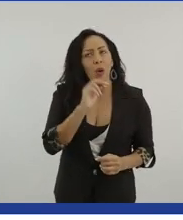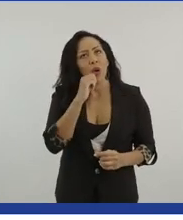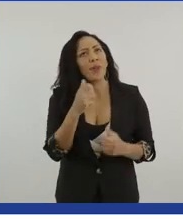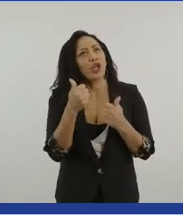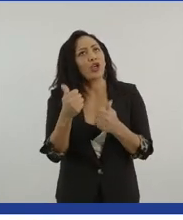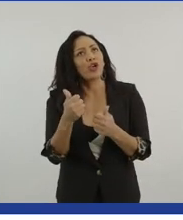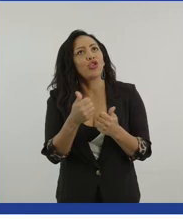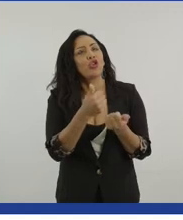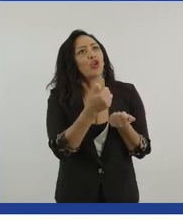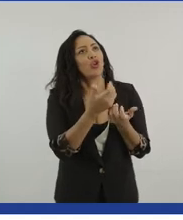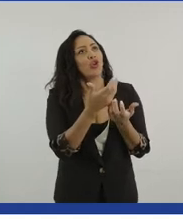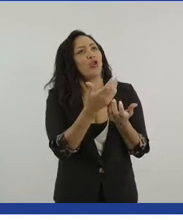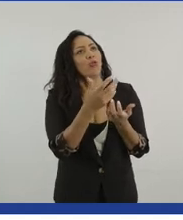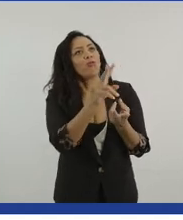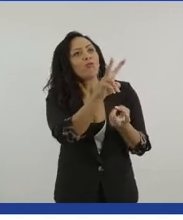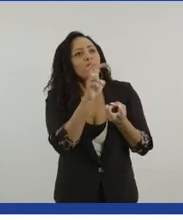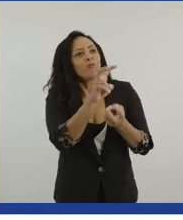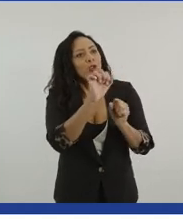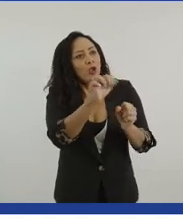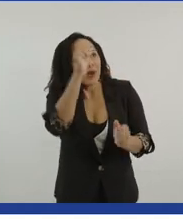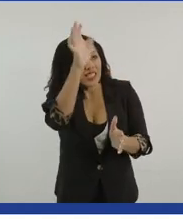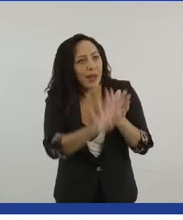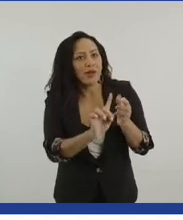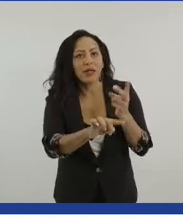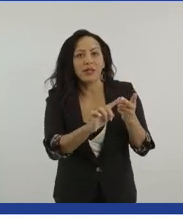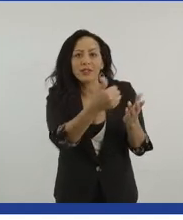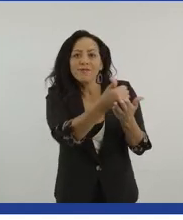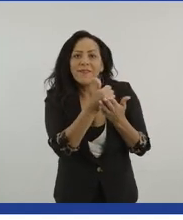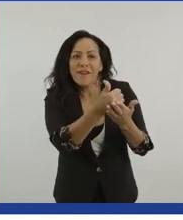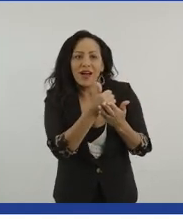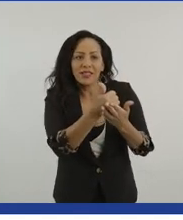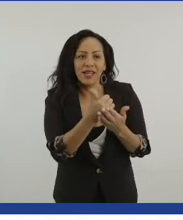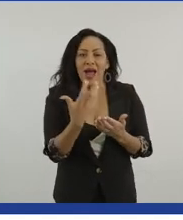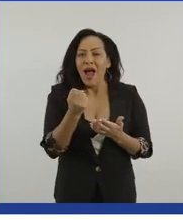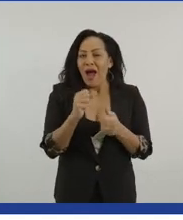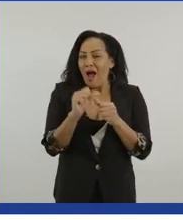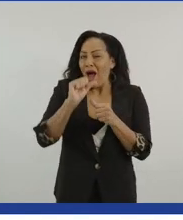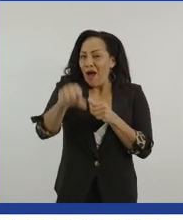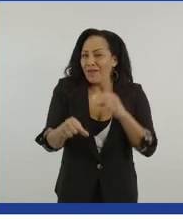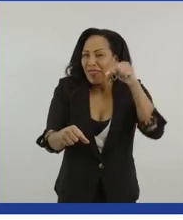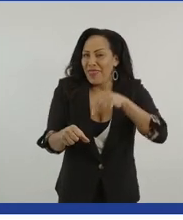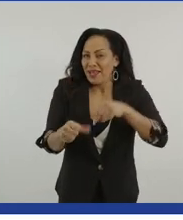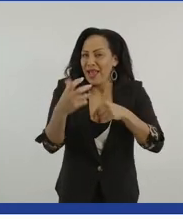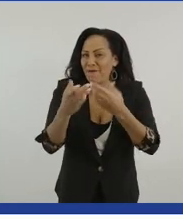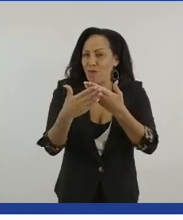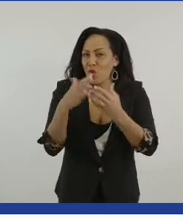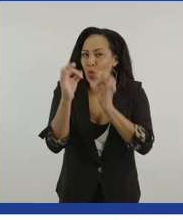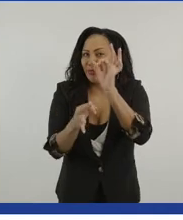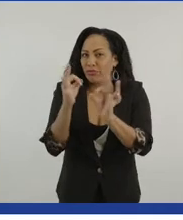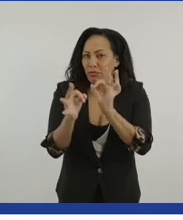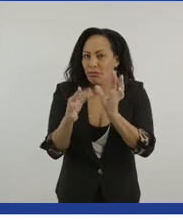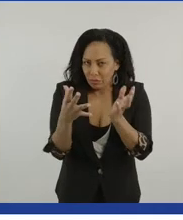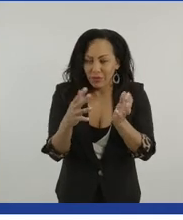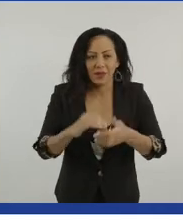experiences and advice on that. And I have a few other questions for you after this anyway. Yeah. Yeah. And